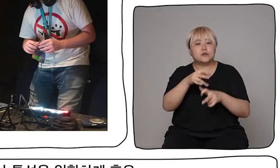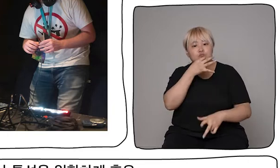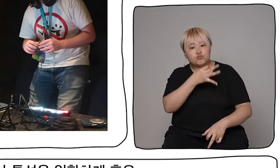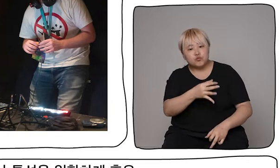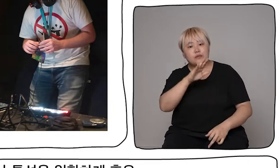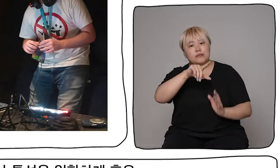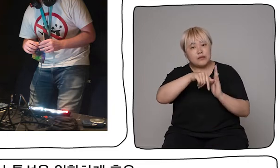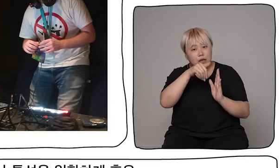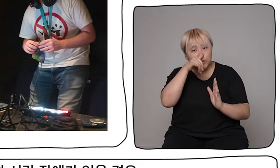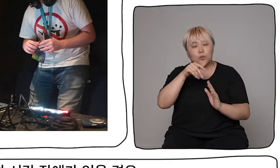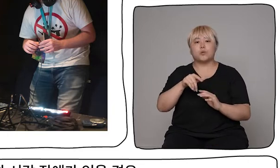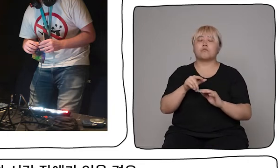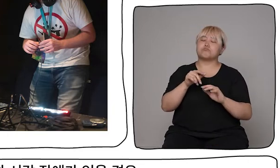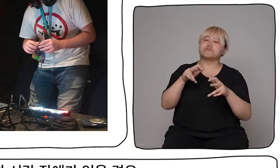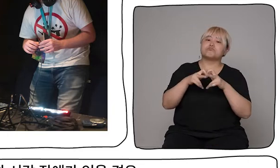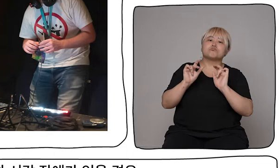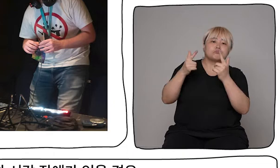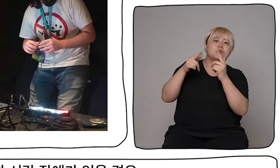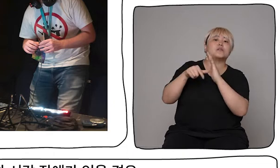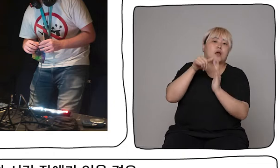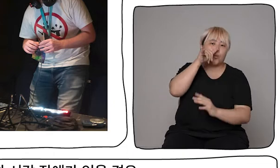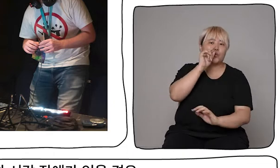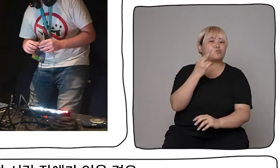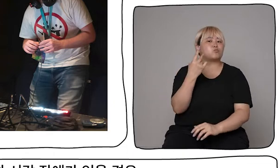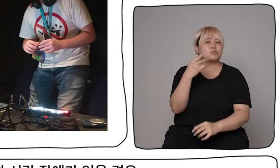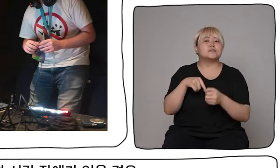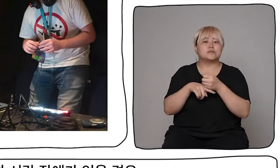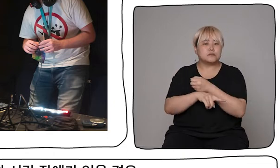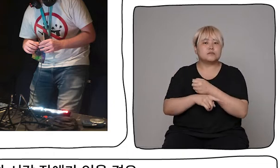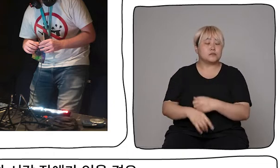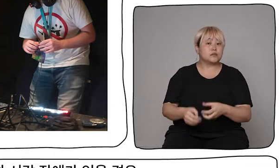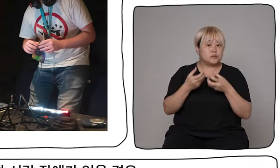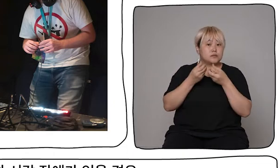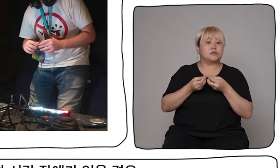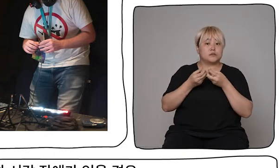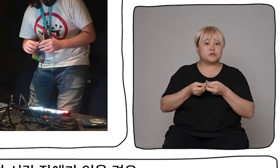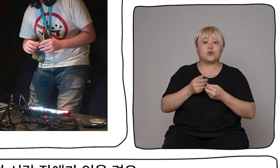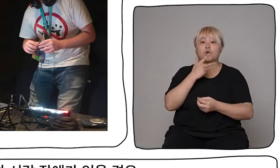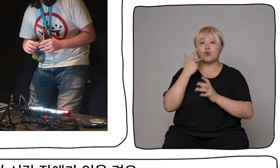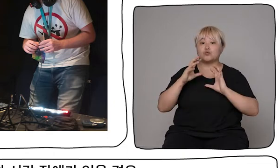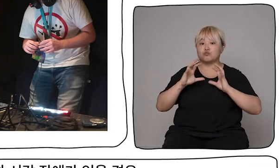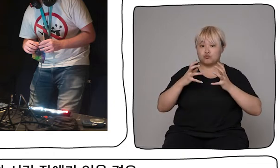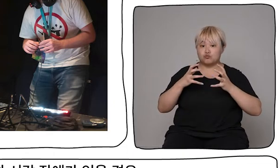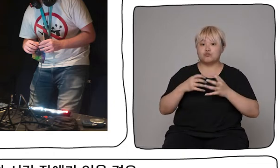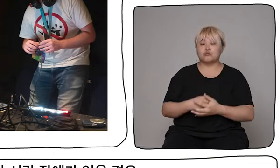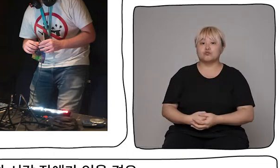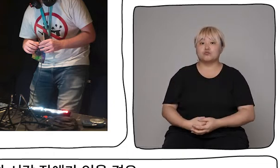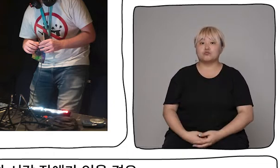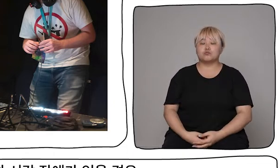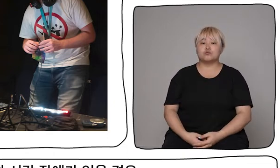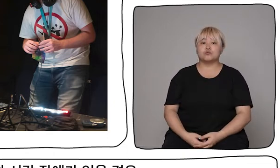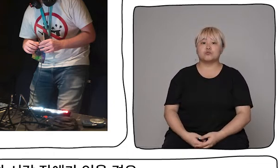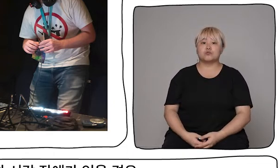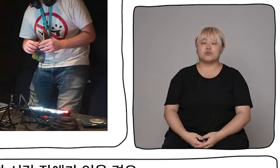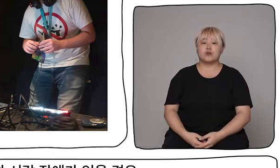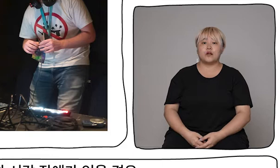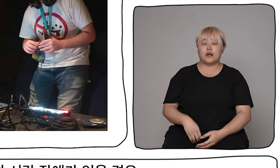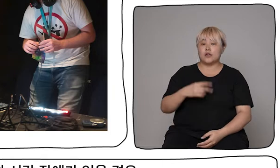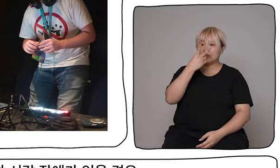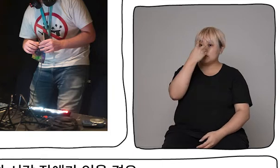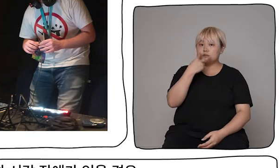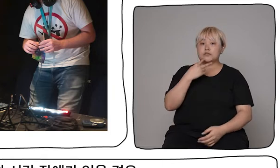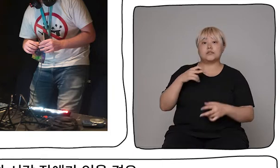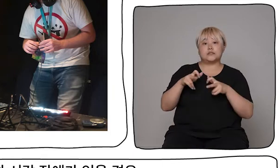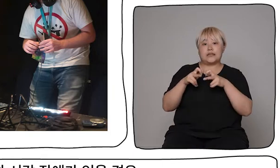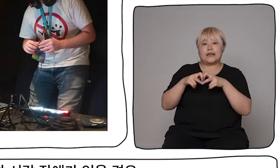quality. So, for example, in the UK, if you need a pair of glasses, for example,